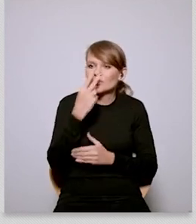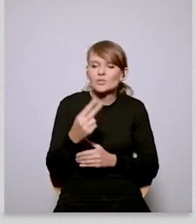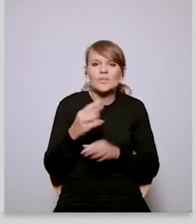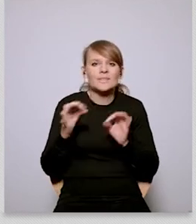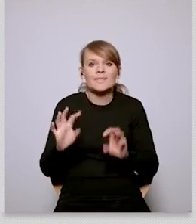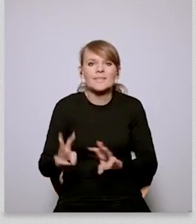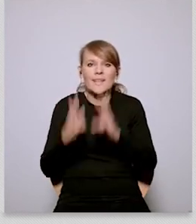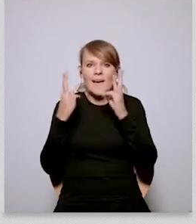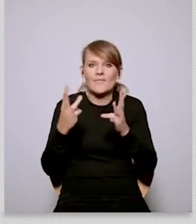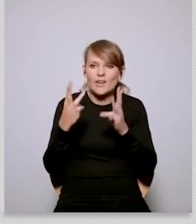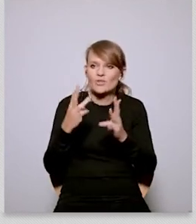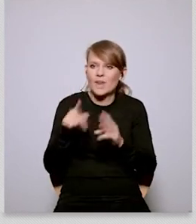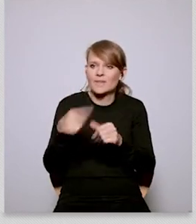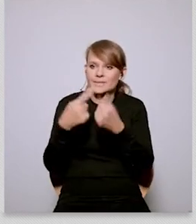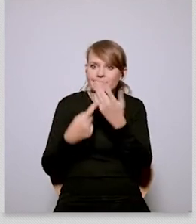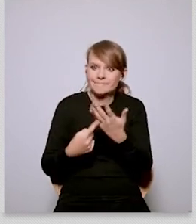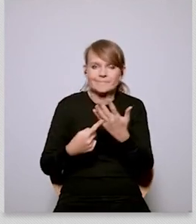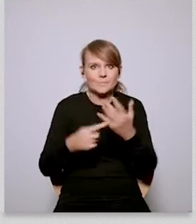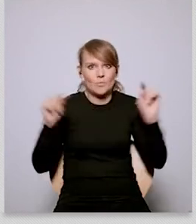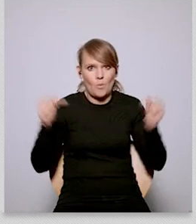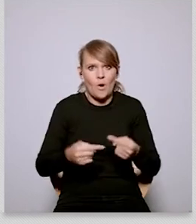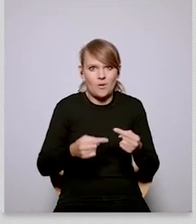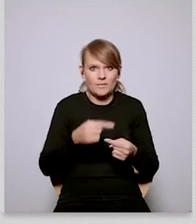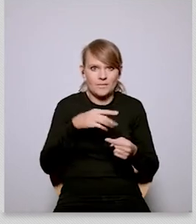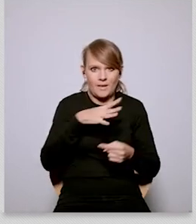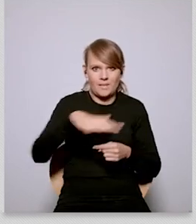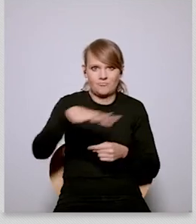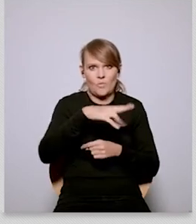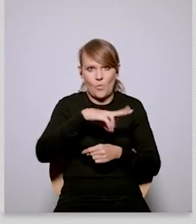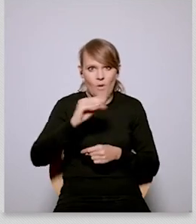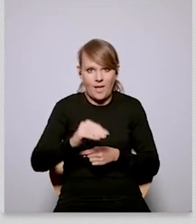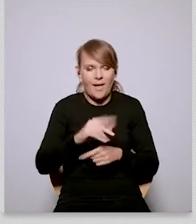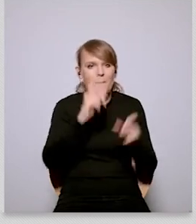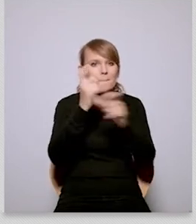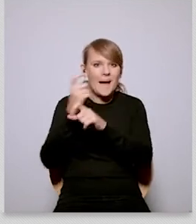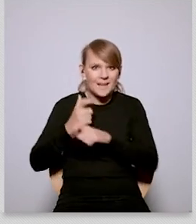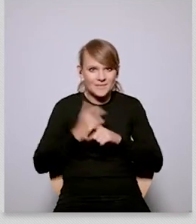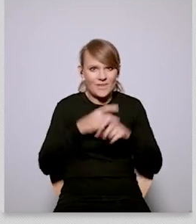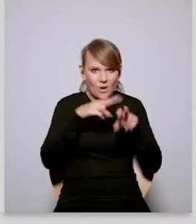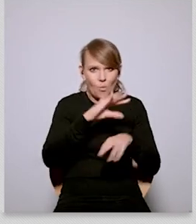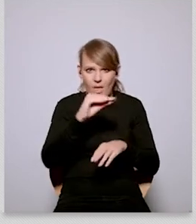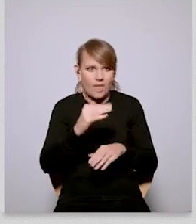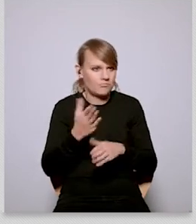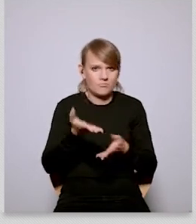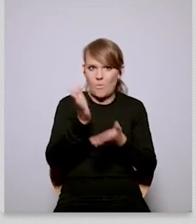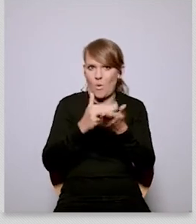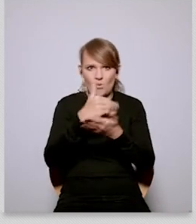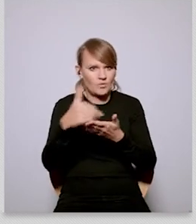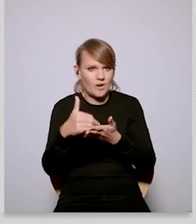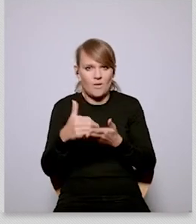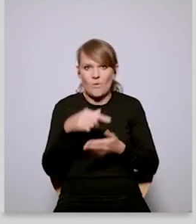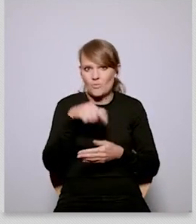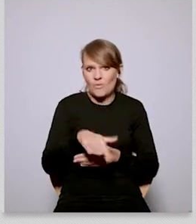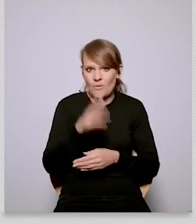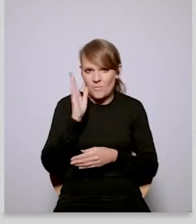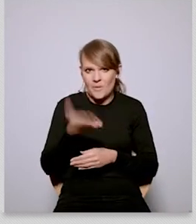did you identify the most the areas which are most controversial disputable